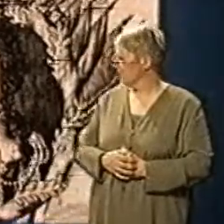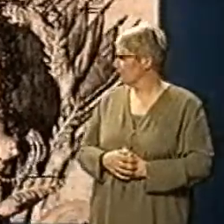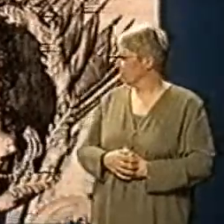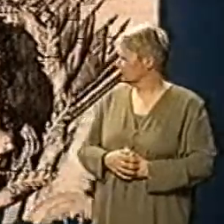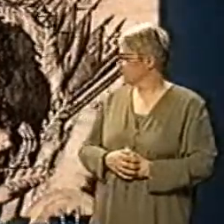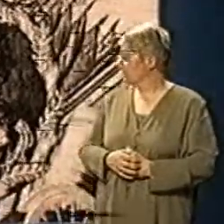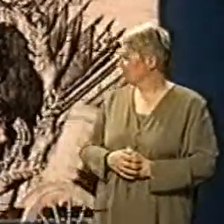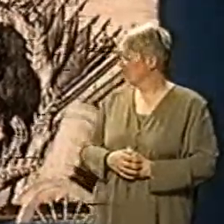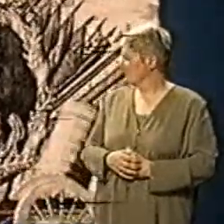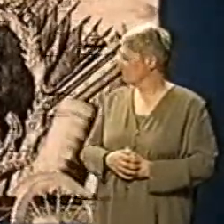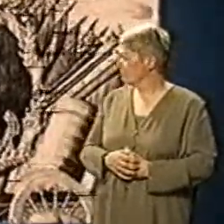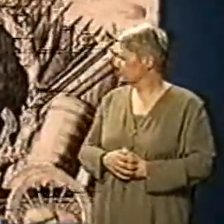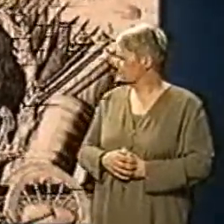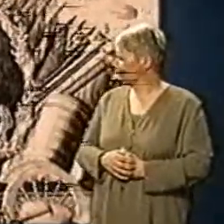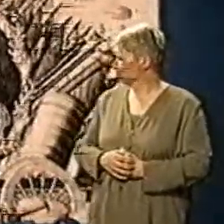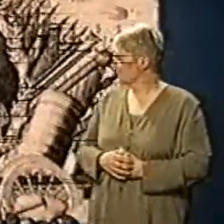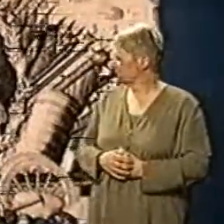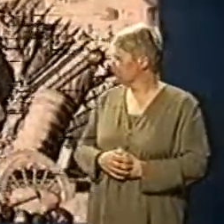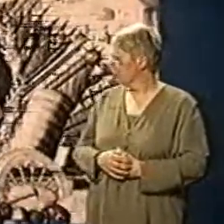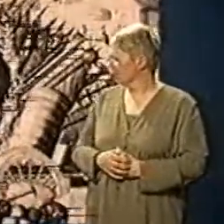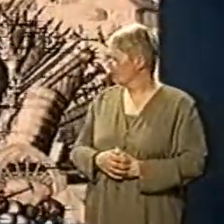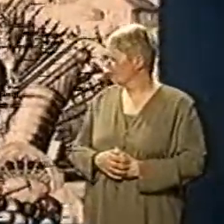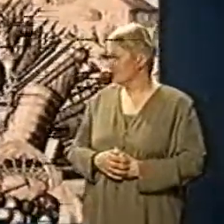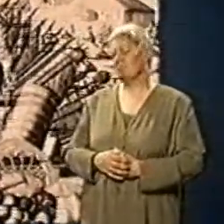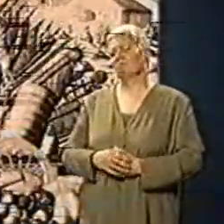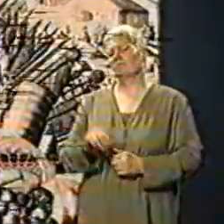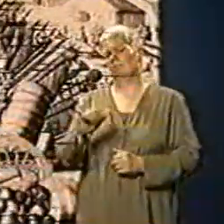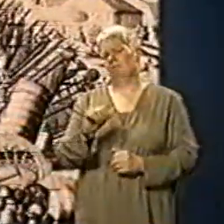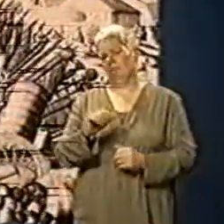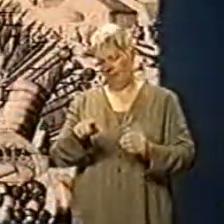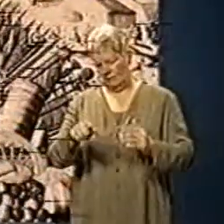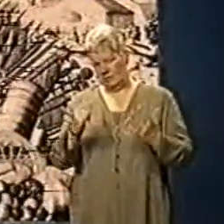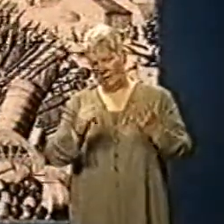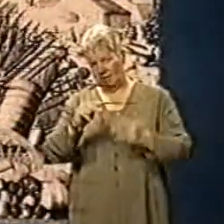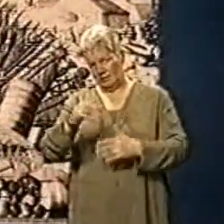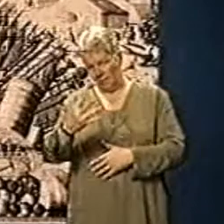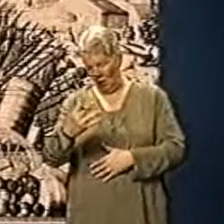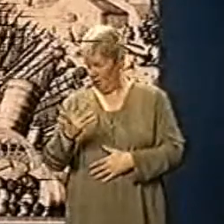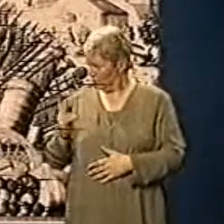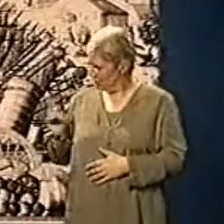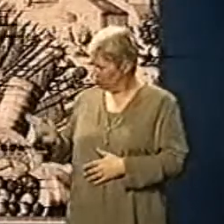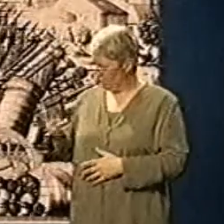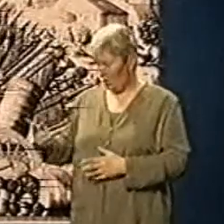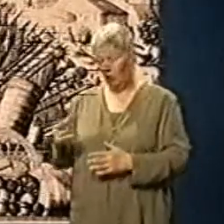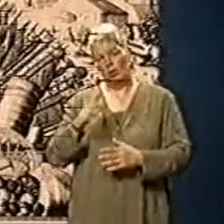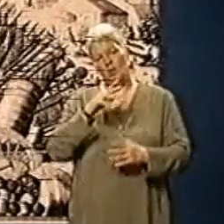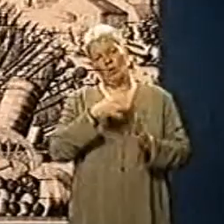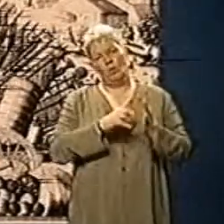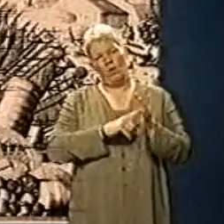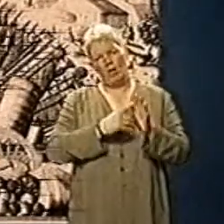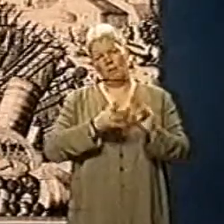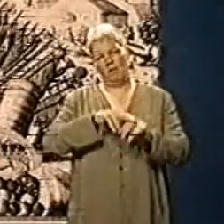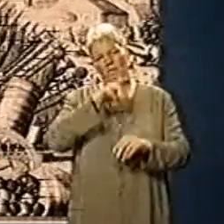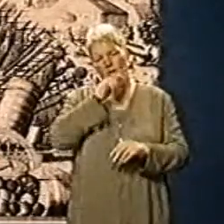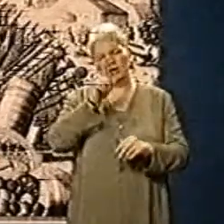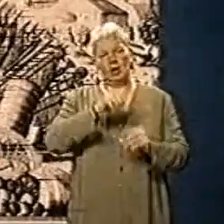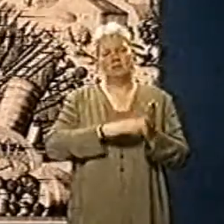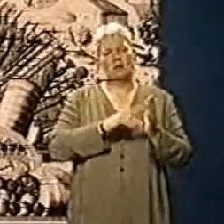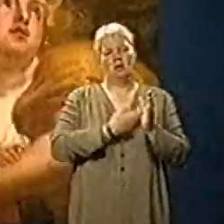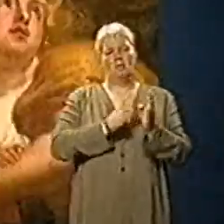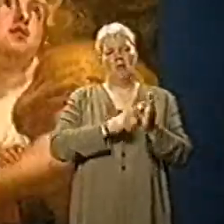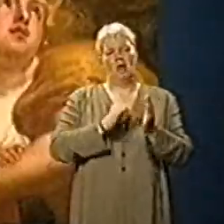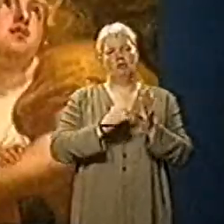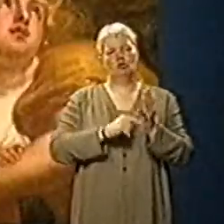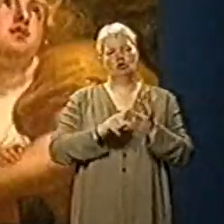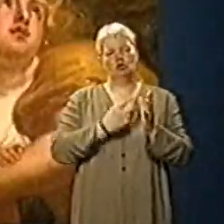In February 1689, William of Orange and Mary Stuart were proclaimed king and queen of England.